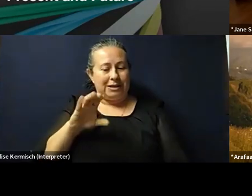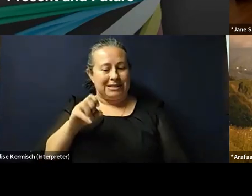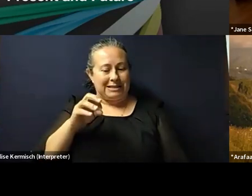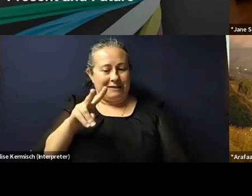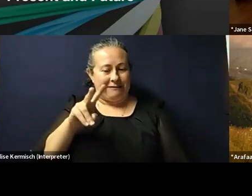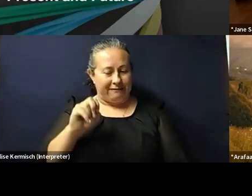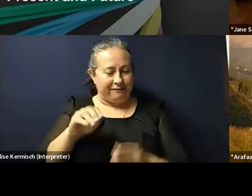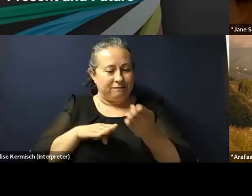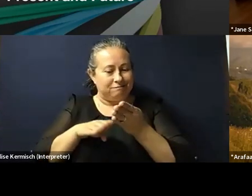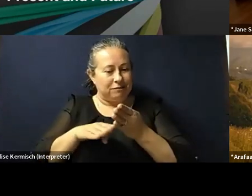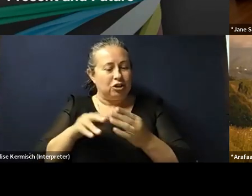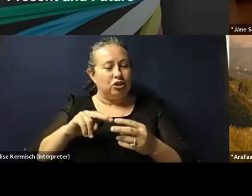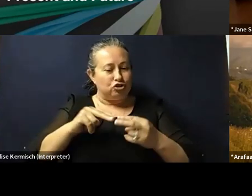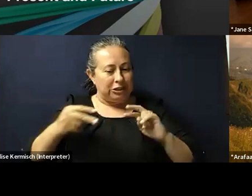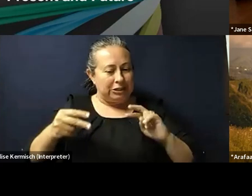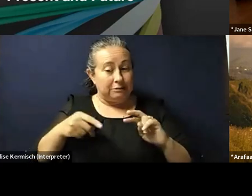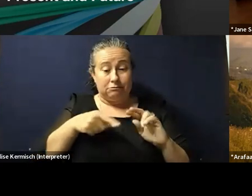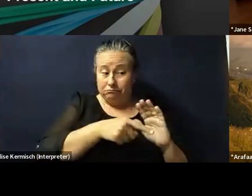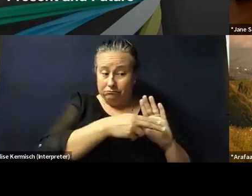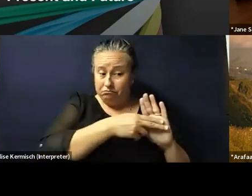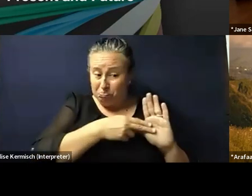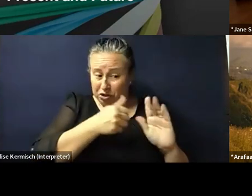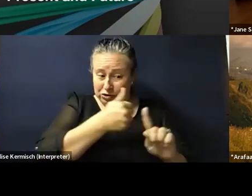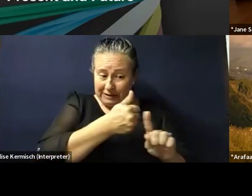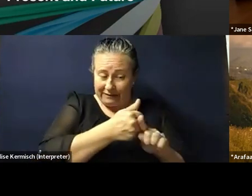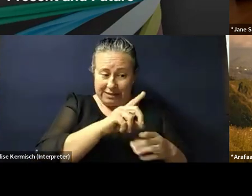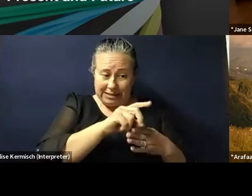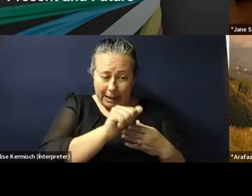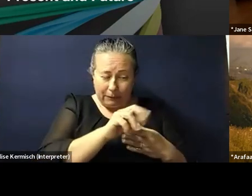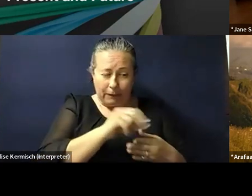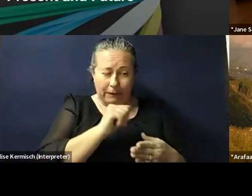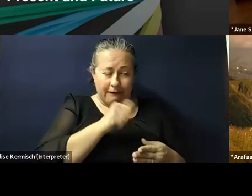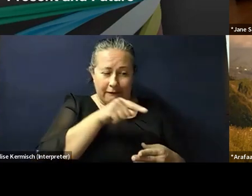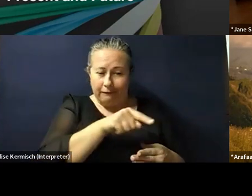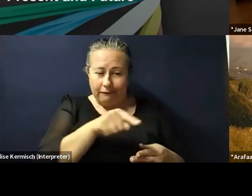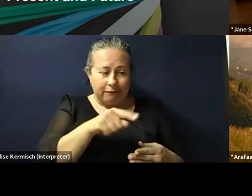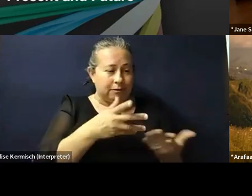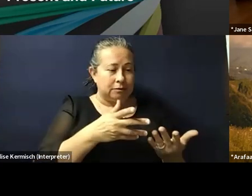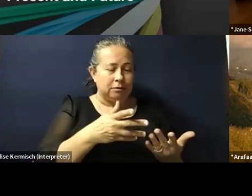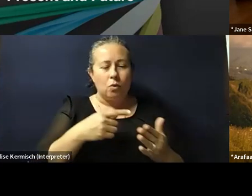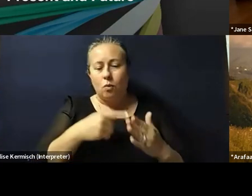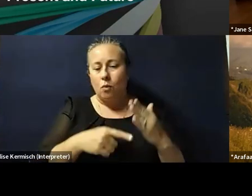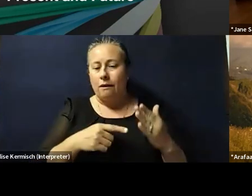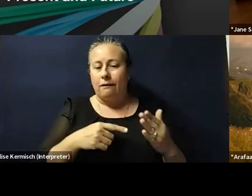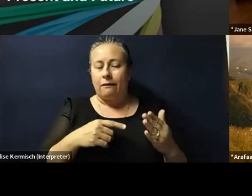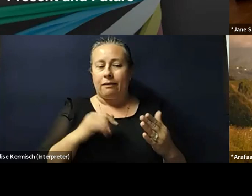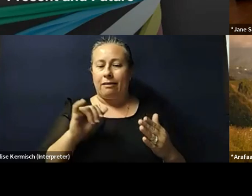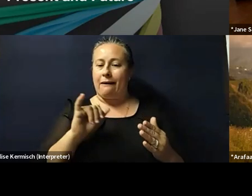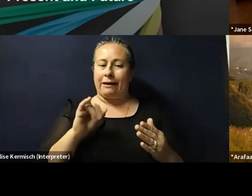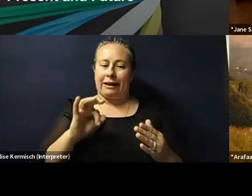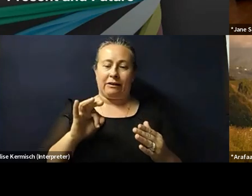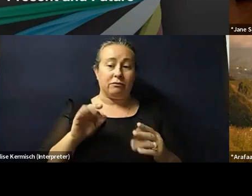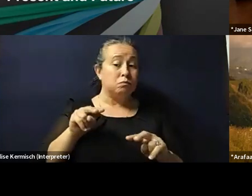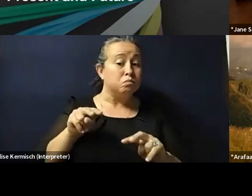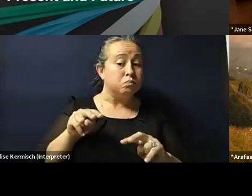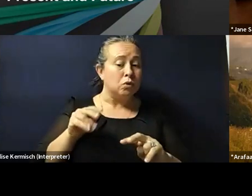consider themselves disabled or not, and what it was like sort of waiting to see if something was going to